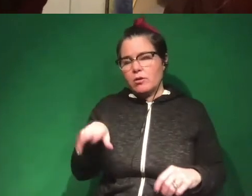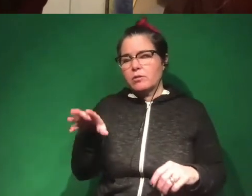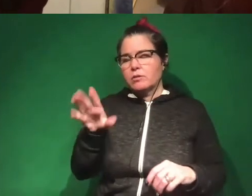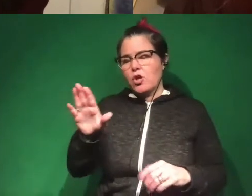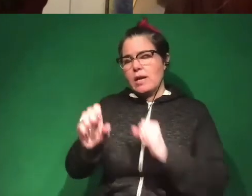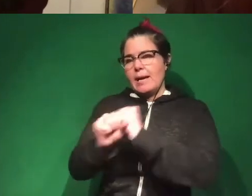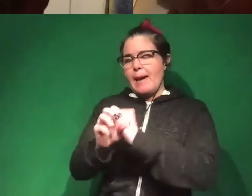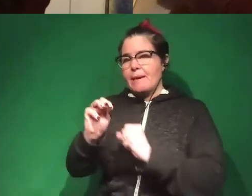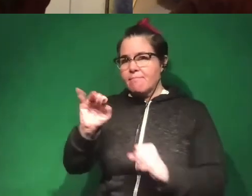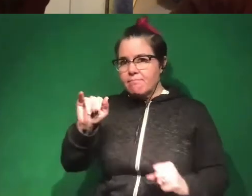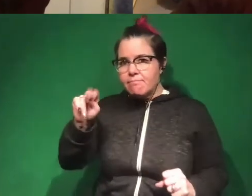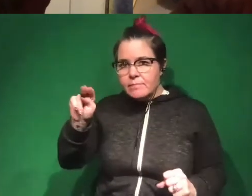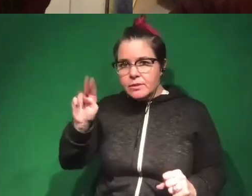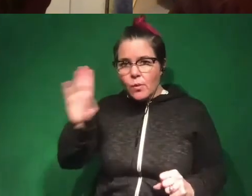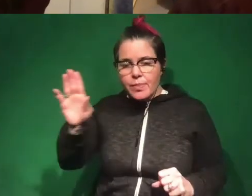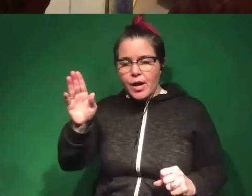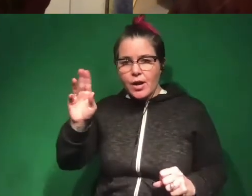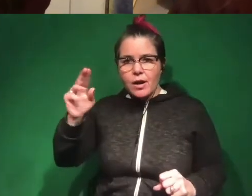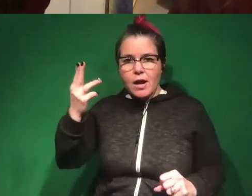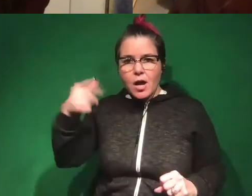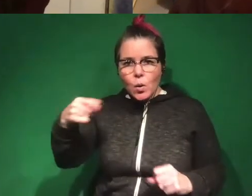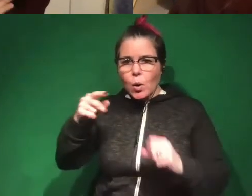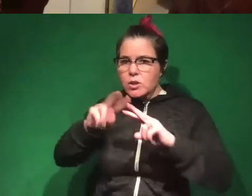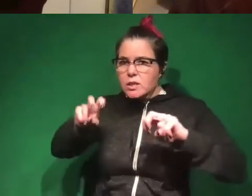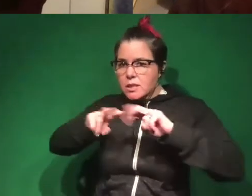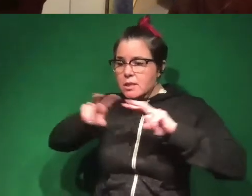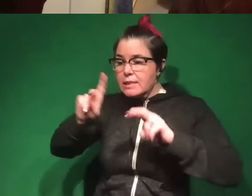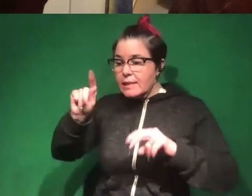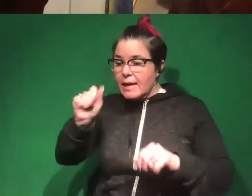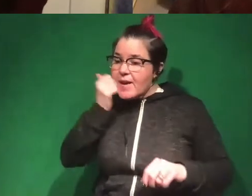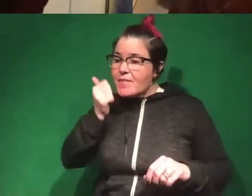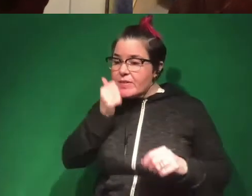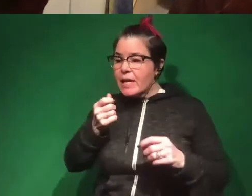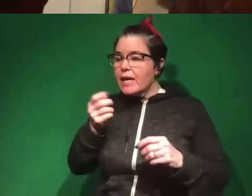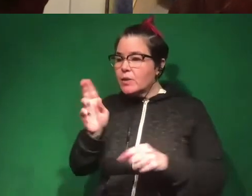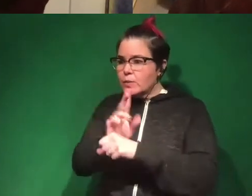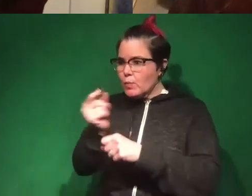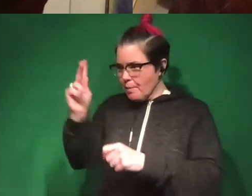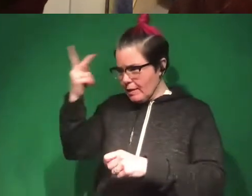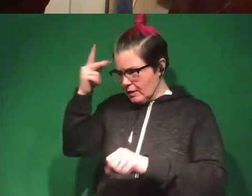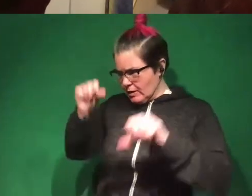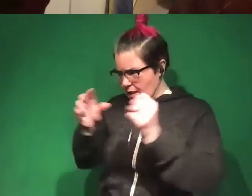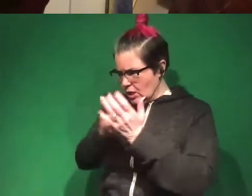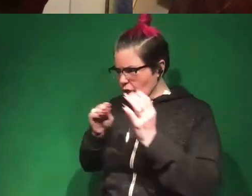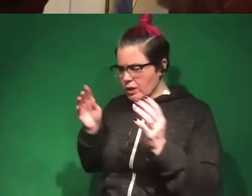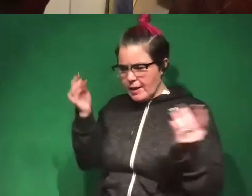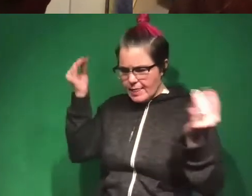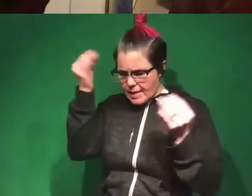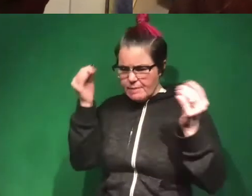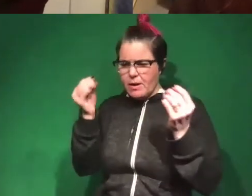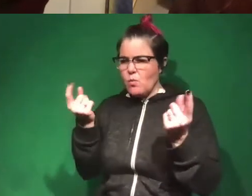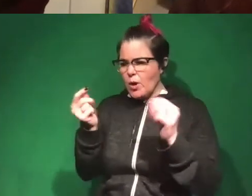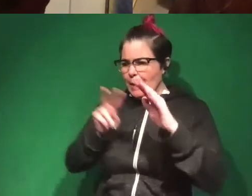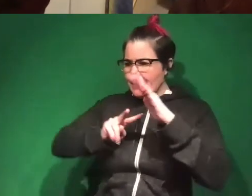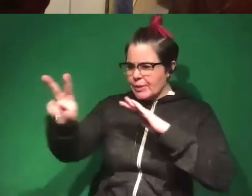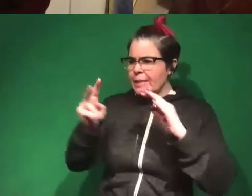at their headquarters, basically churning through the data every single day and using what he'd learned from political science to really be thoughtful about what you can predict